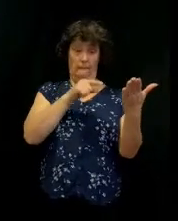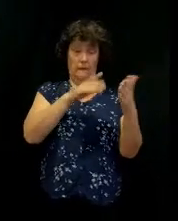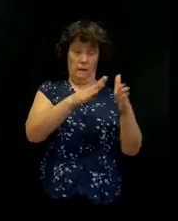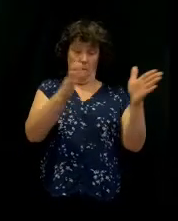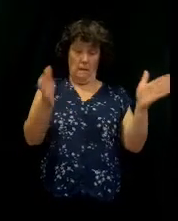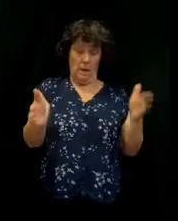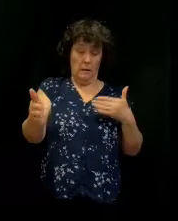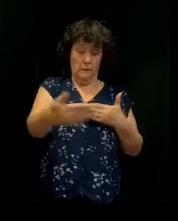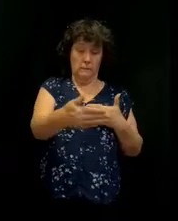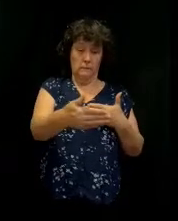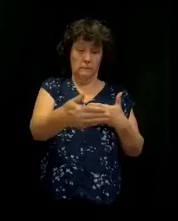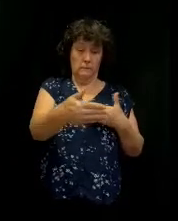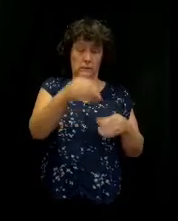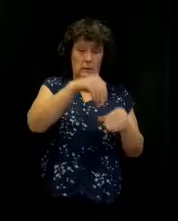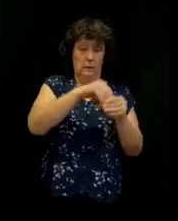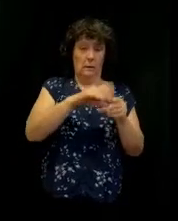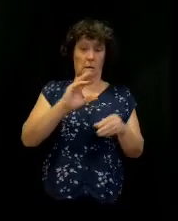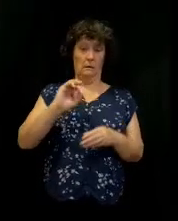with the Ark. Look,